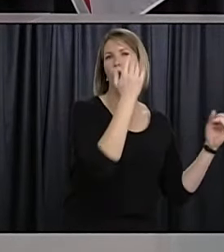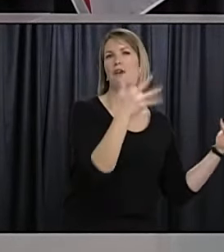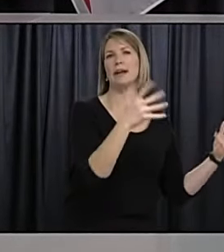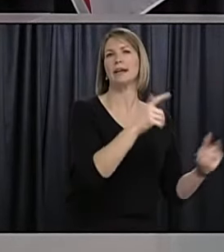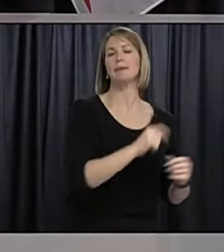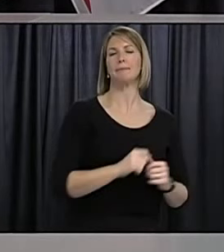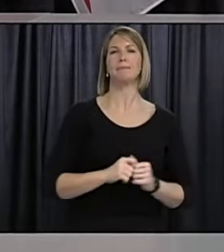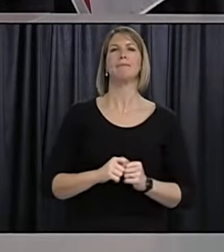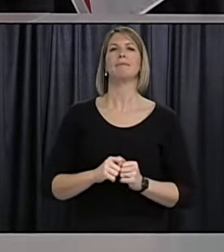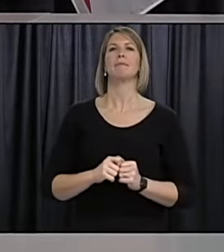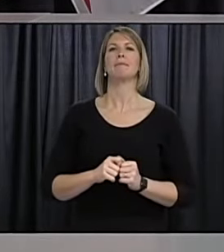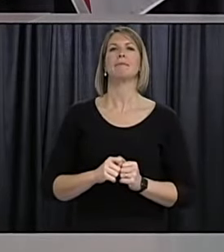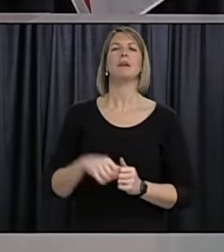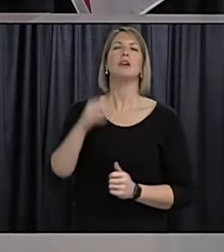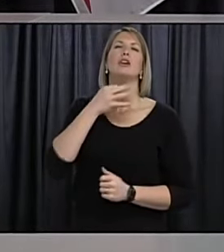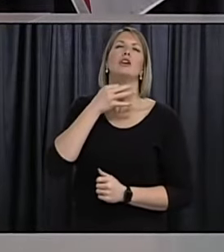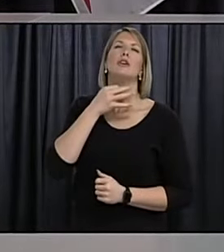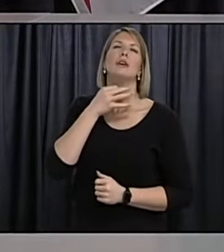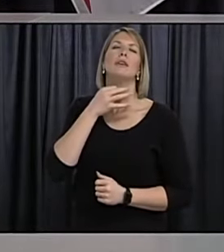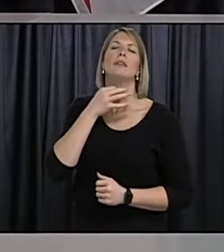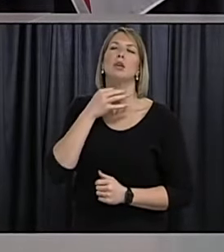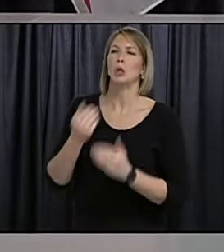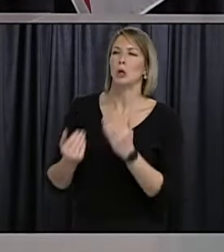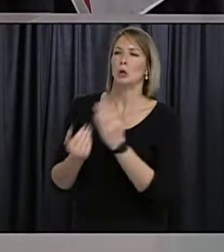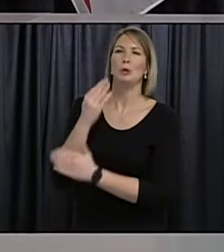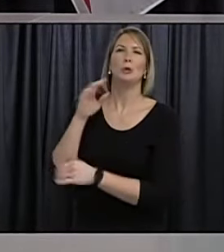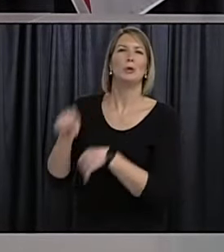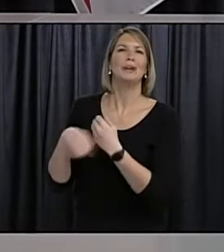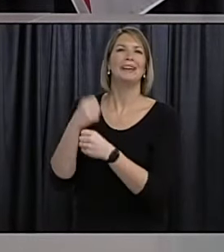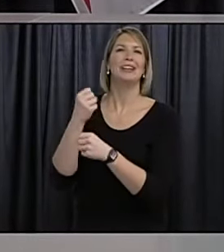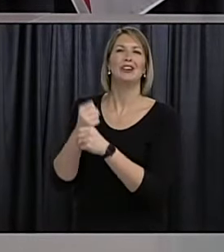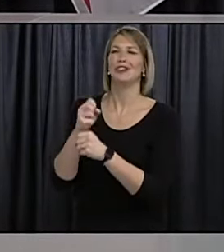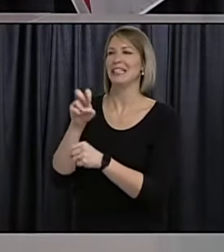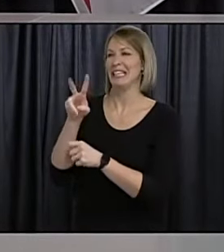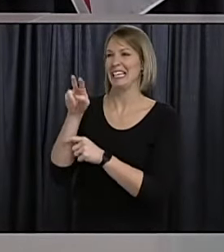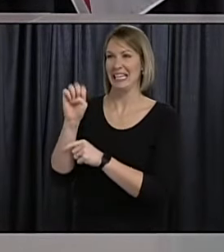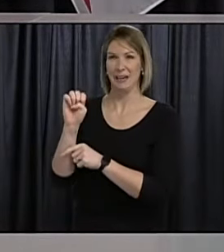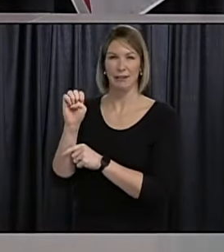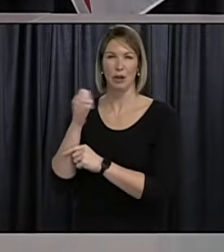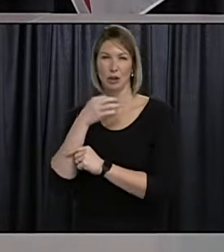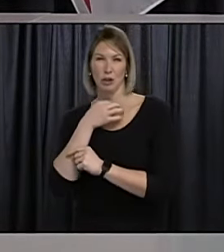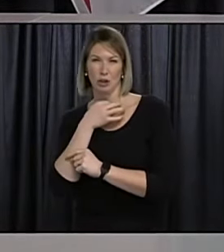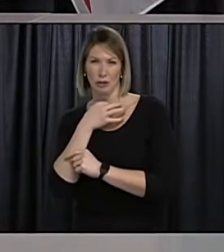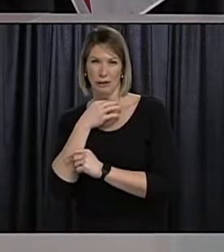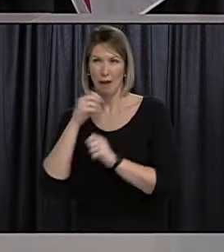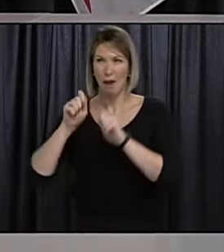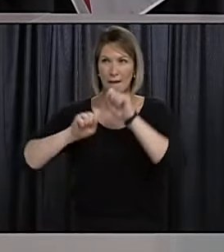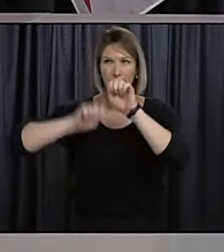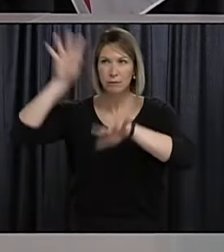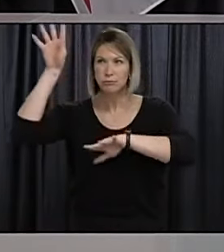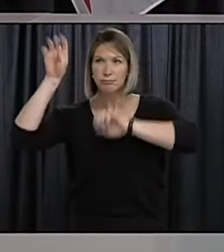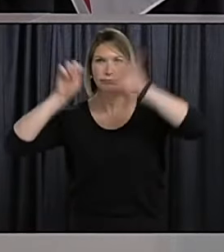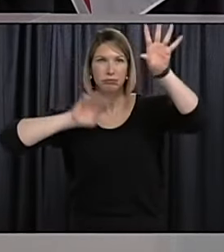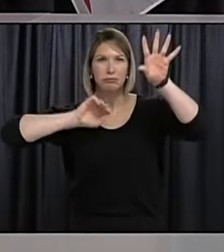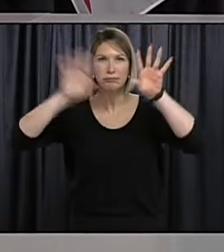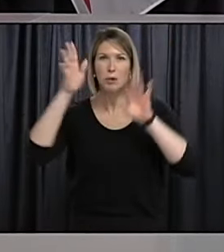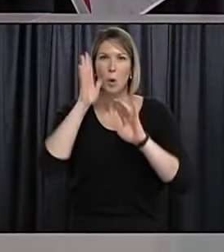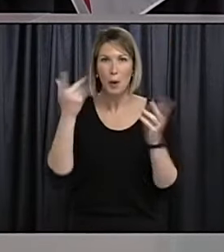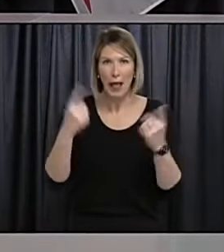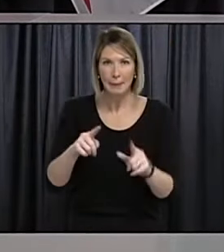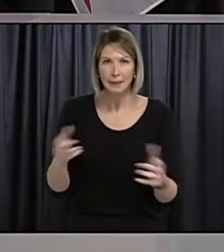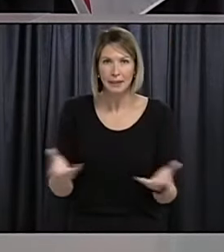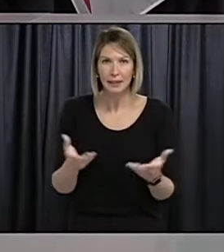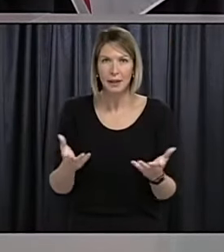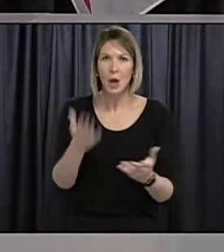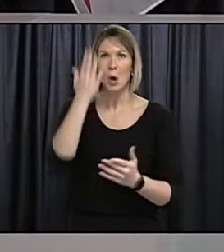i think we are going ahead in st john's with fireworks are you worried at all that well people are ringing out this anus horribilis